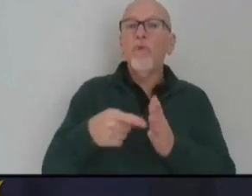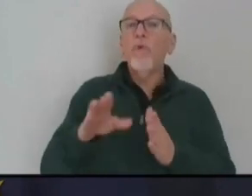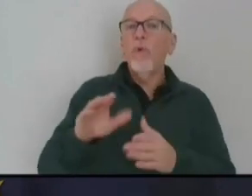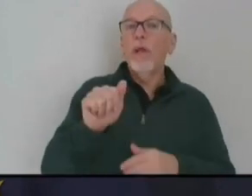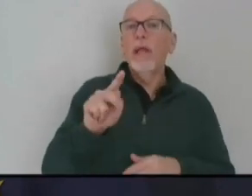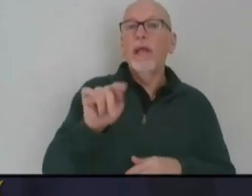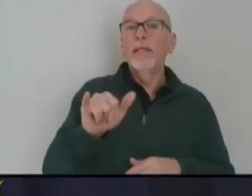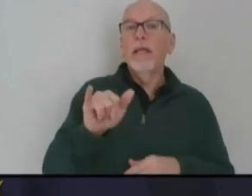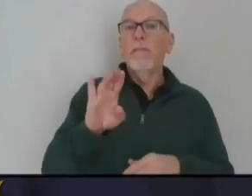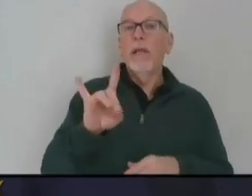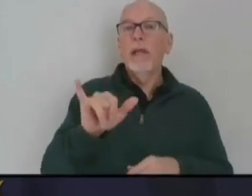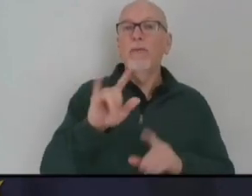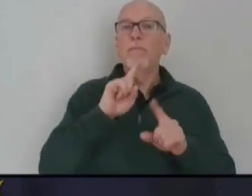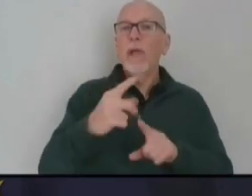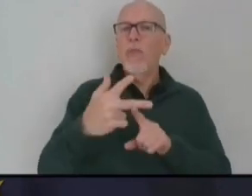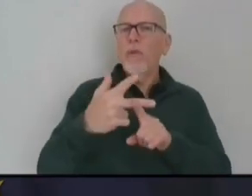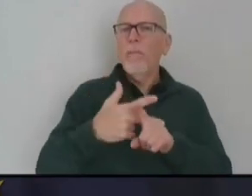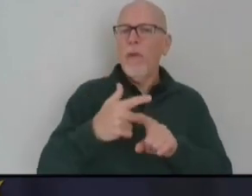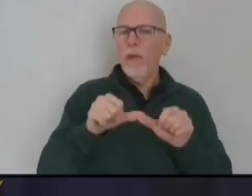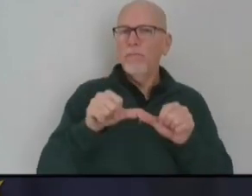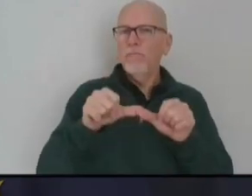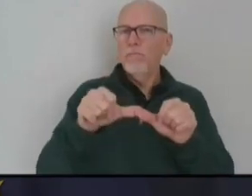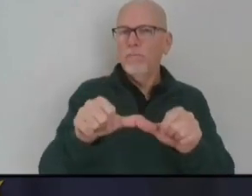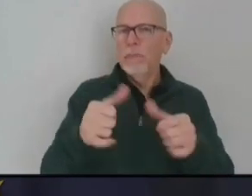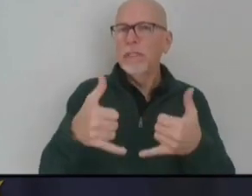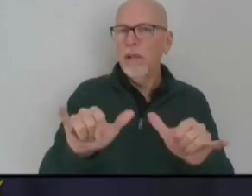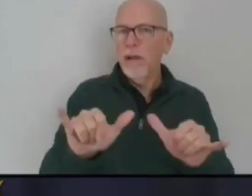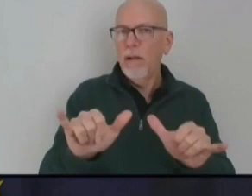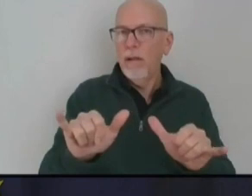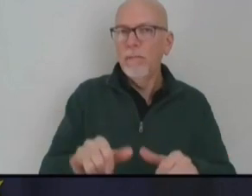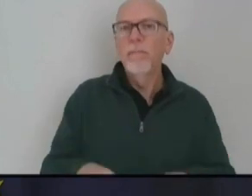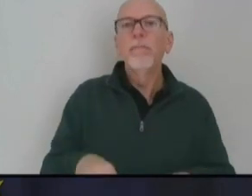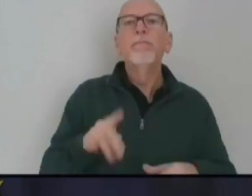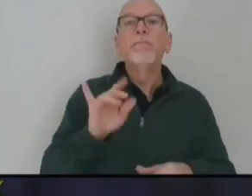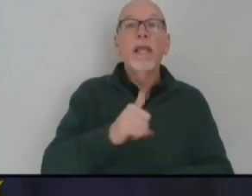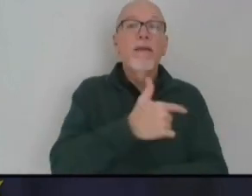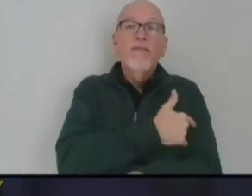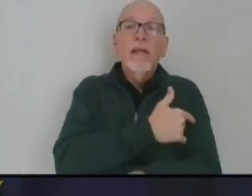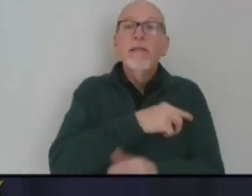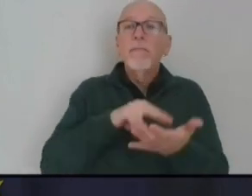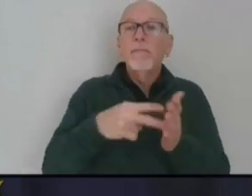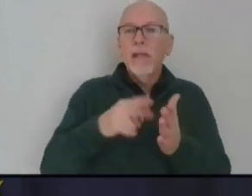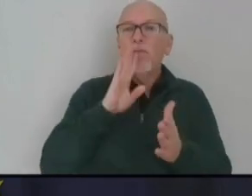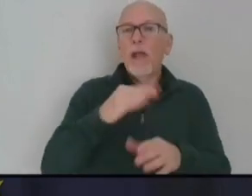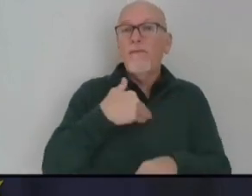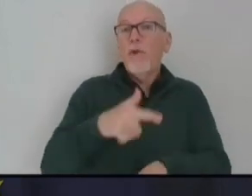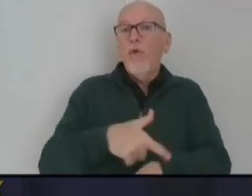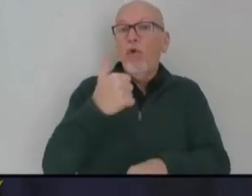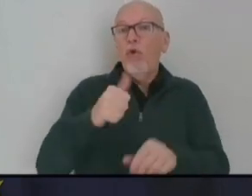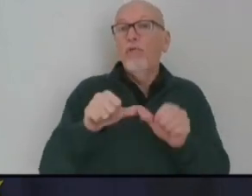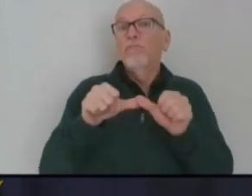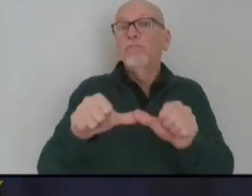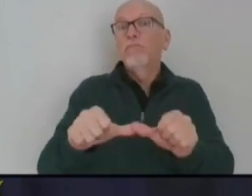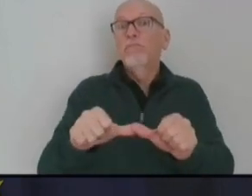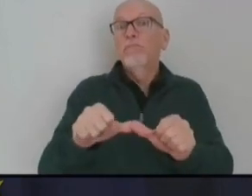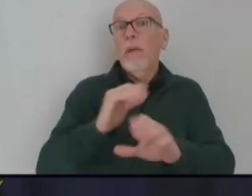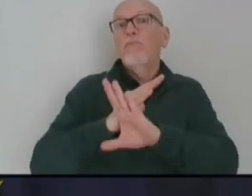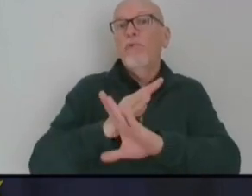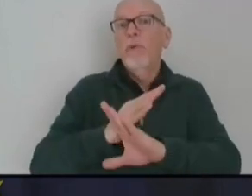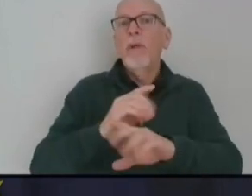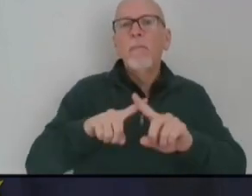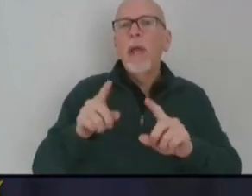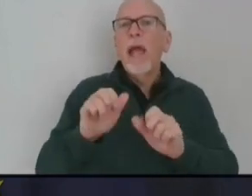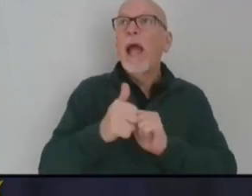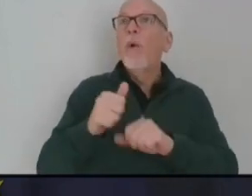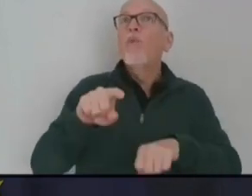three months after their second dose. The vaccines will likely provide longer immunity, but how long will be determined as more time passes